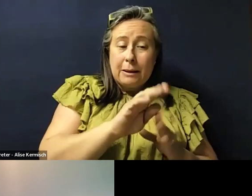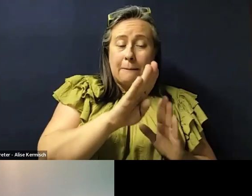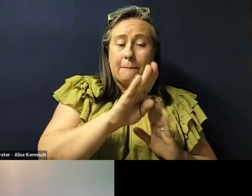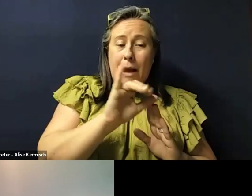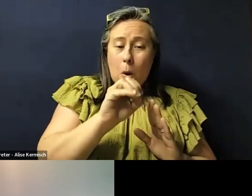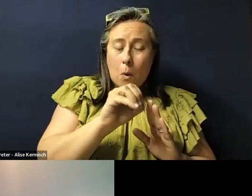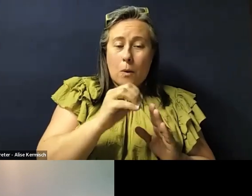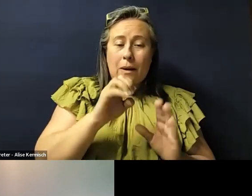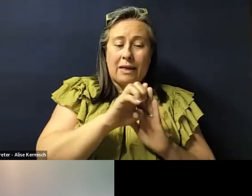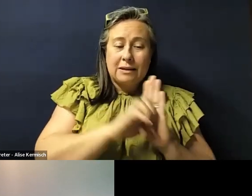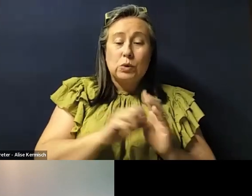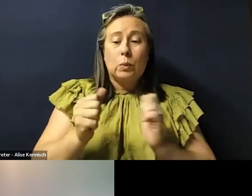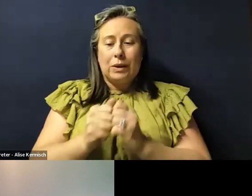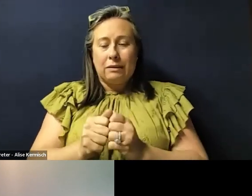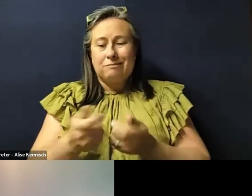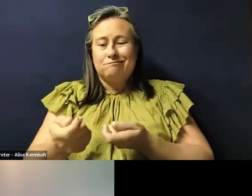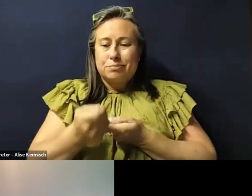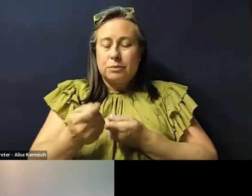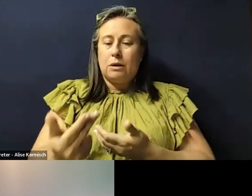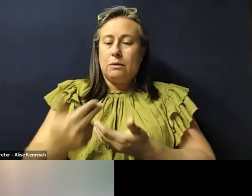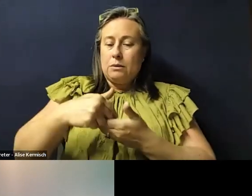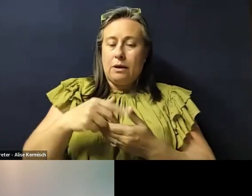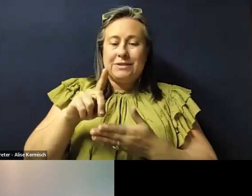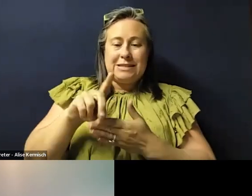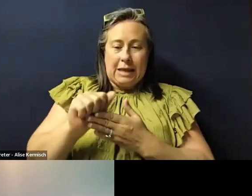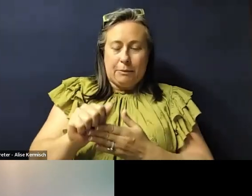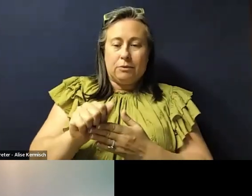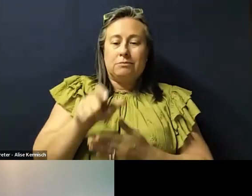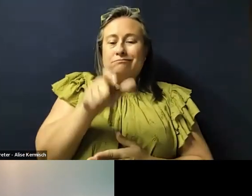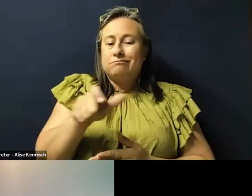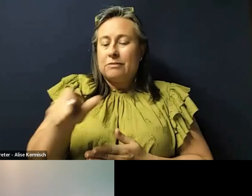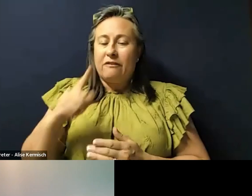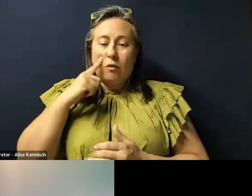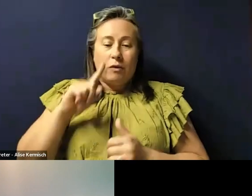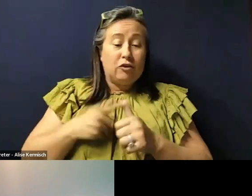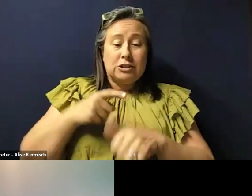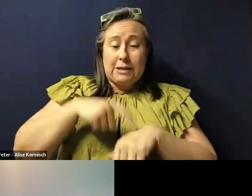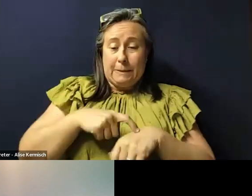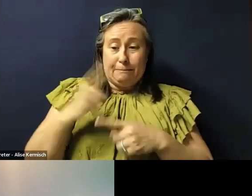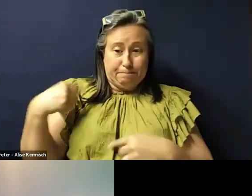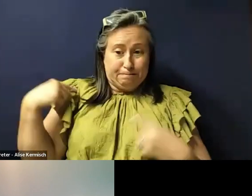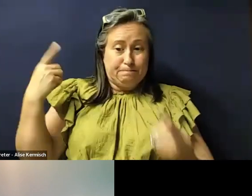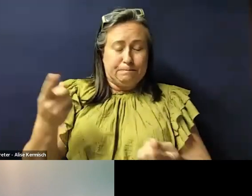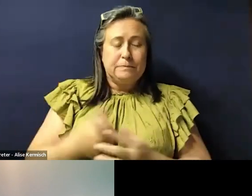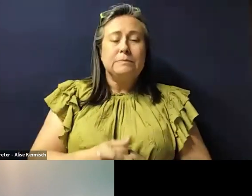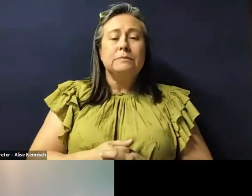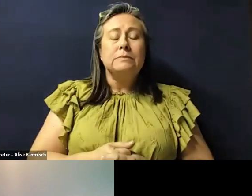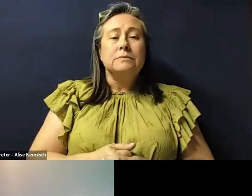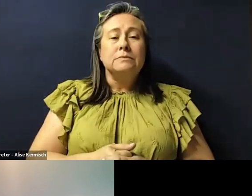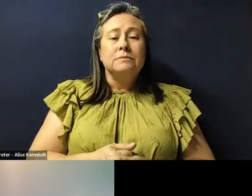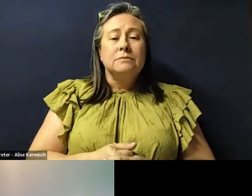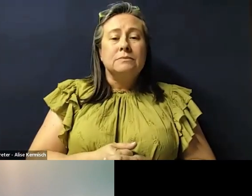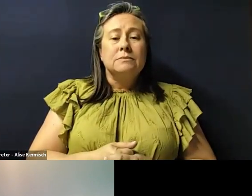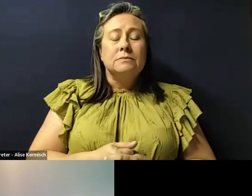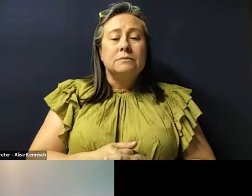participation of, uh, disabled individuals, uh, for the first time ever. Um, so I